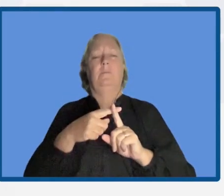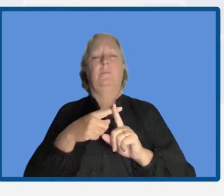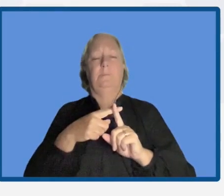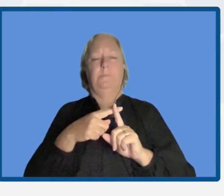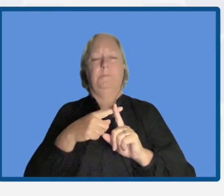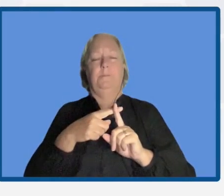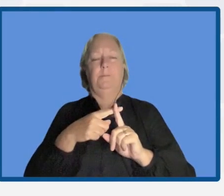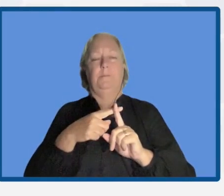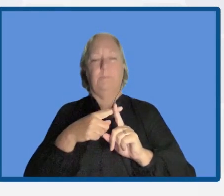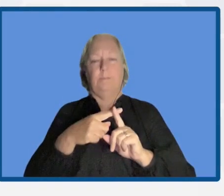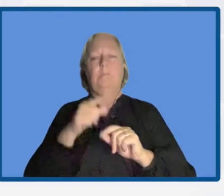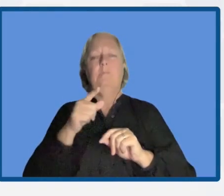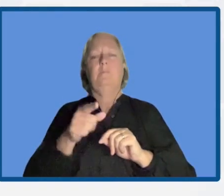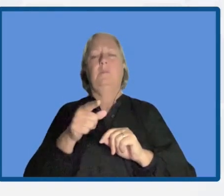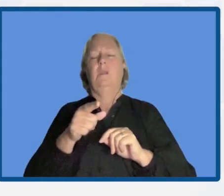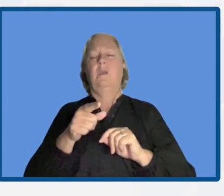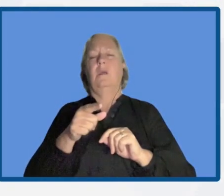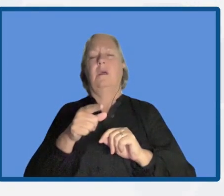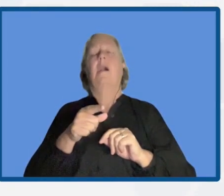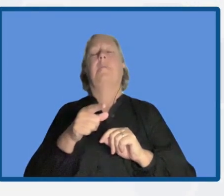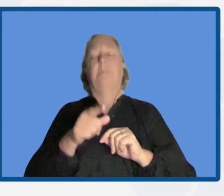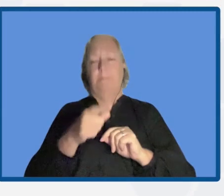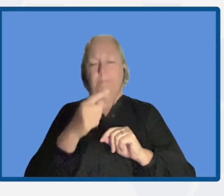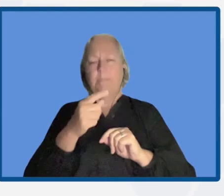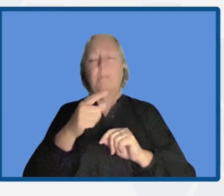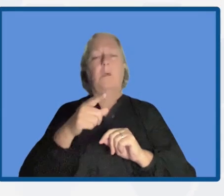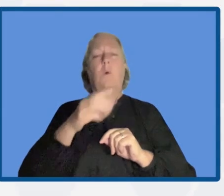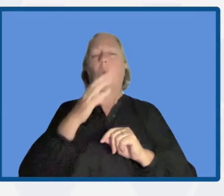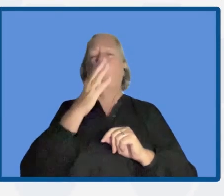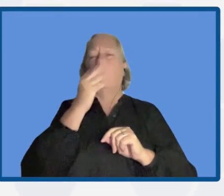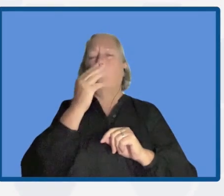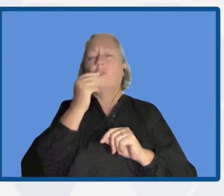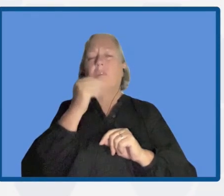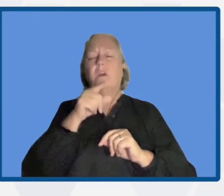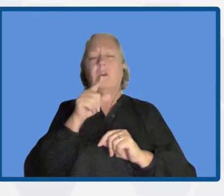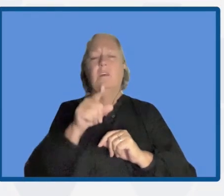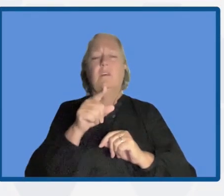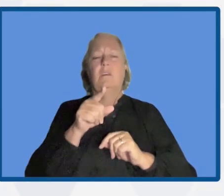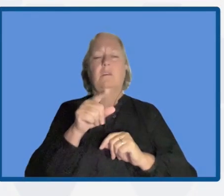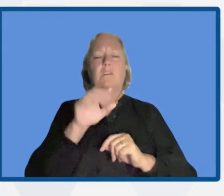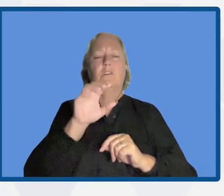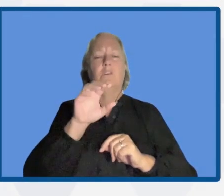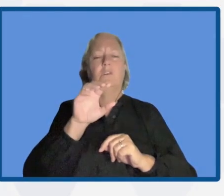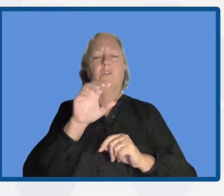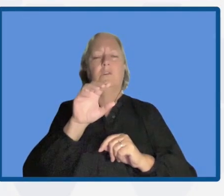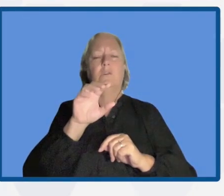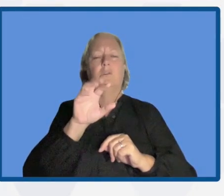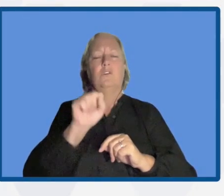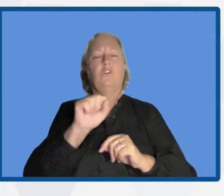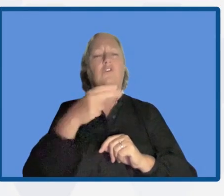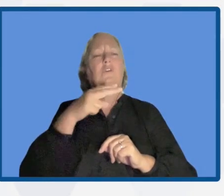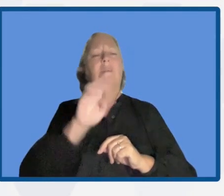of watersheds, everything that has to do with repopulation measures for